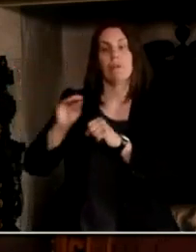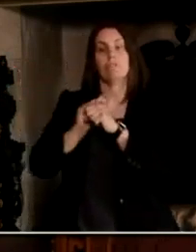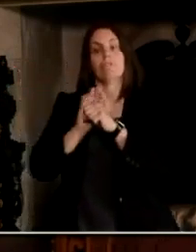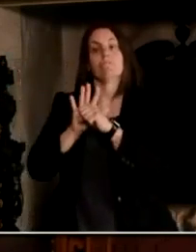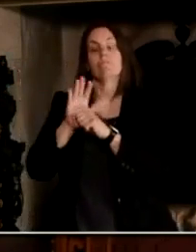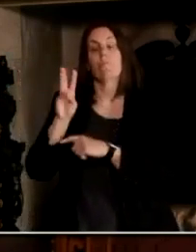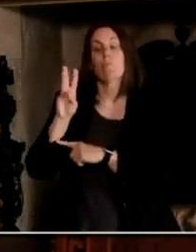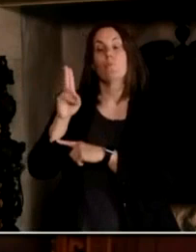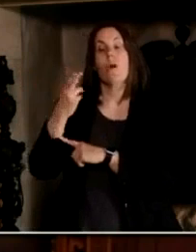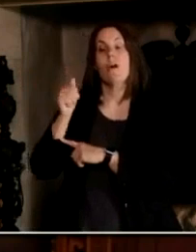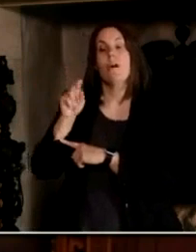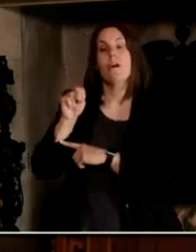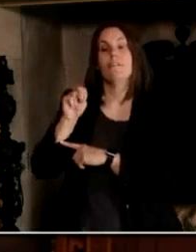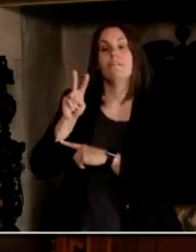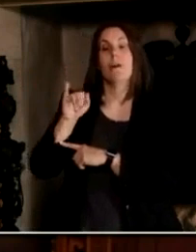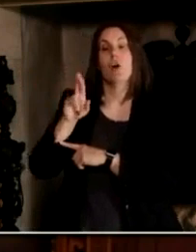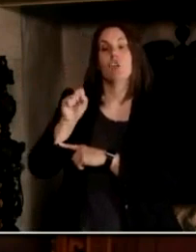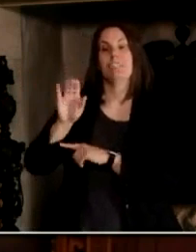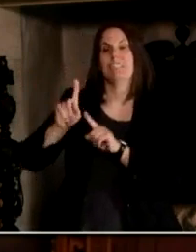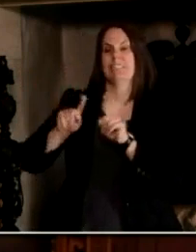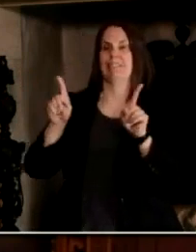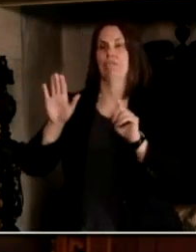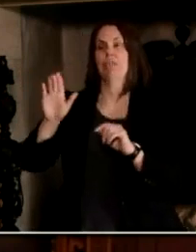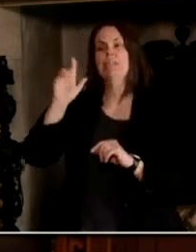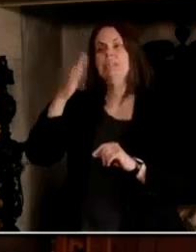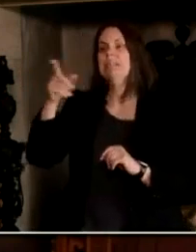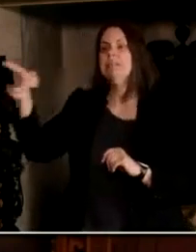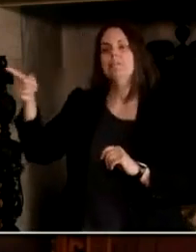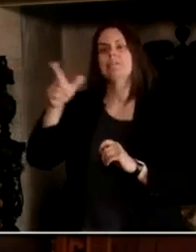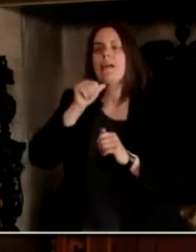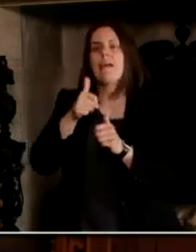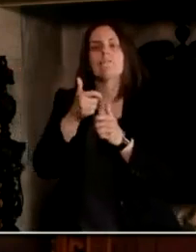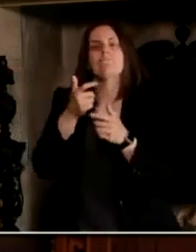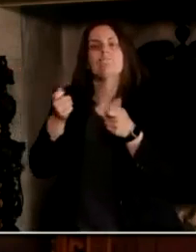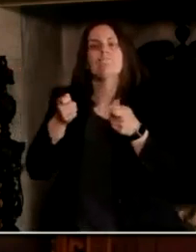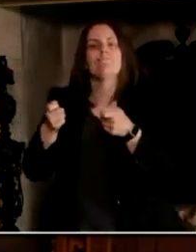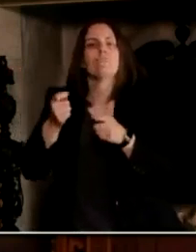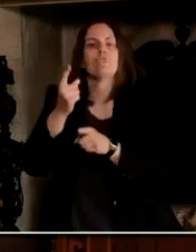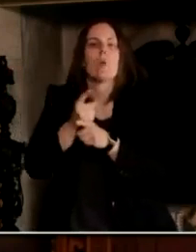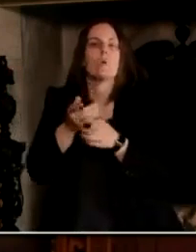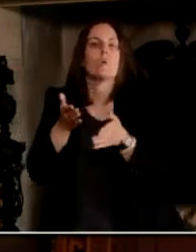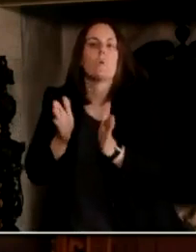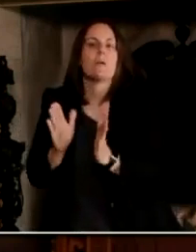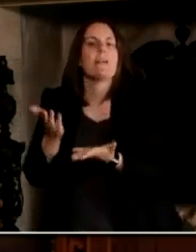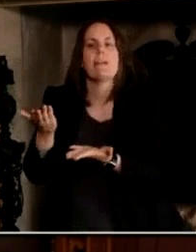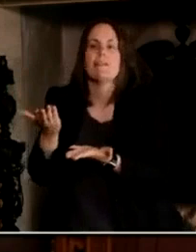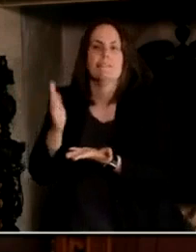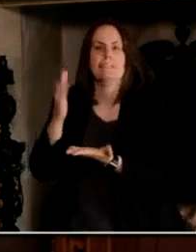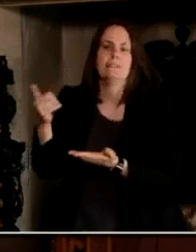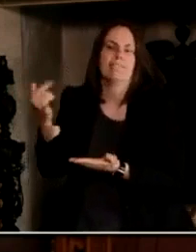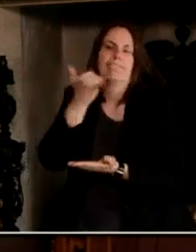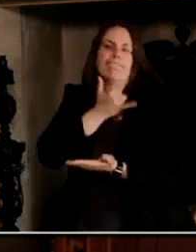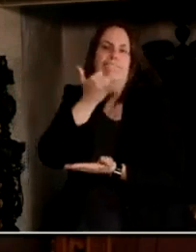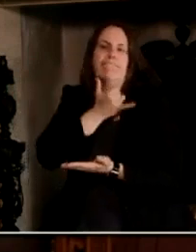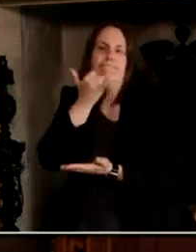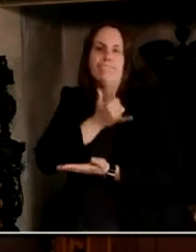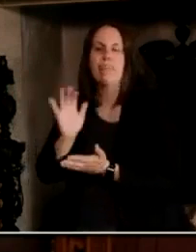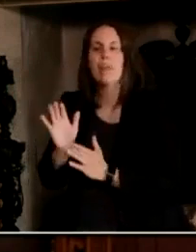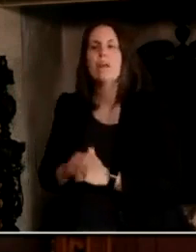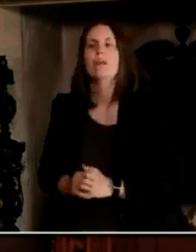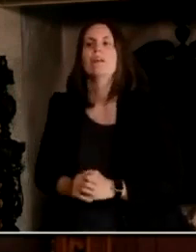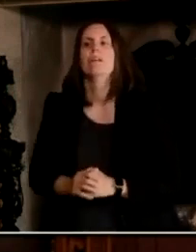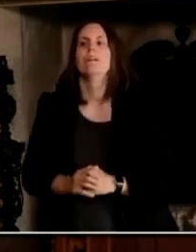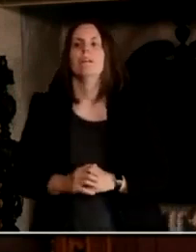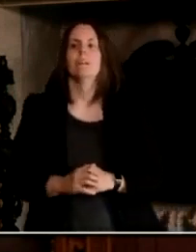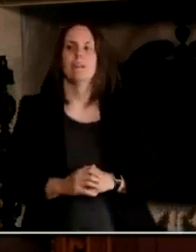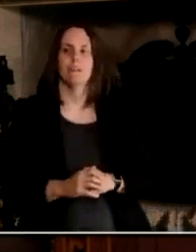This is an insane statement. We talk about trying to tone down the rhetoric, and I've done everything I can